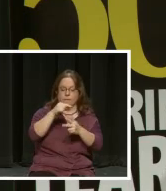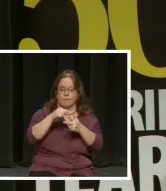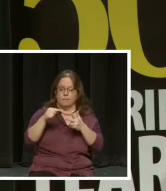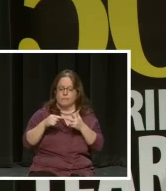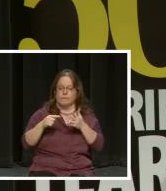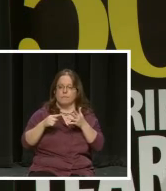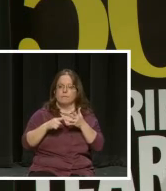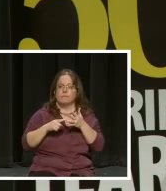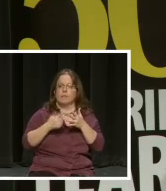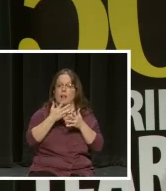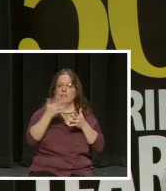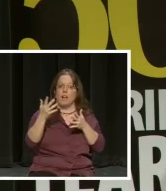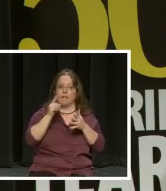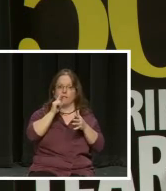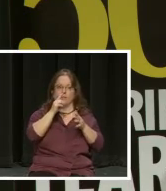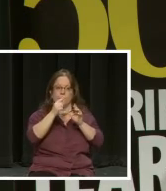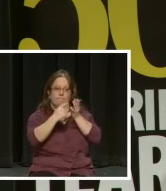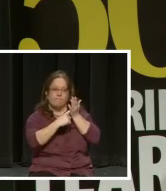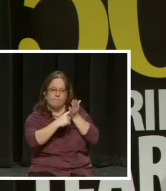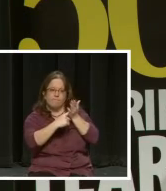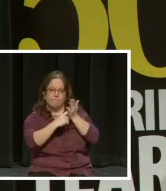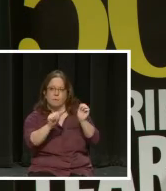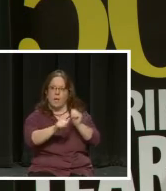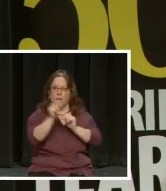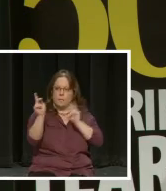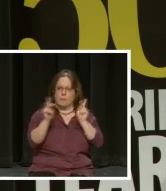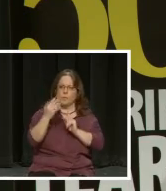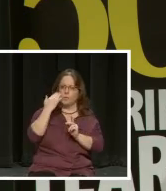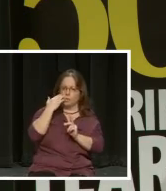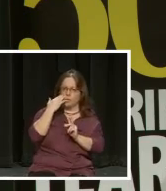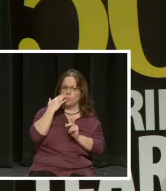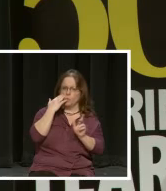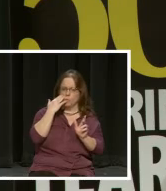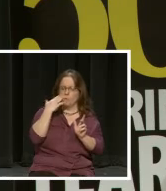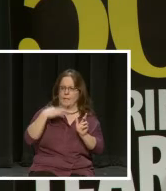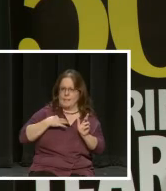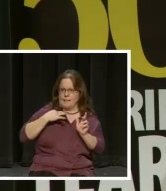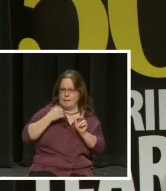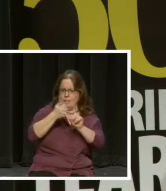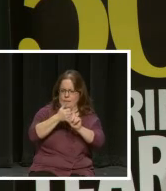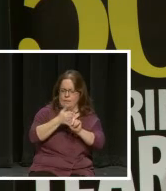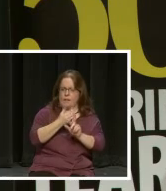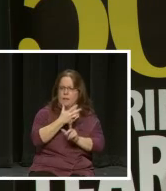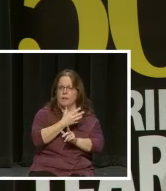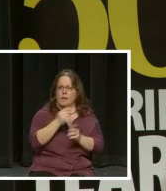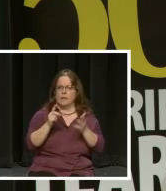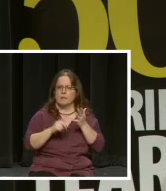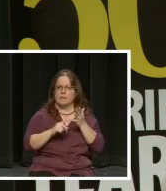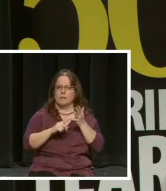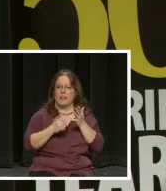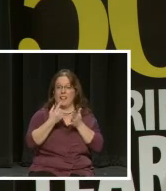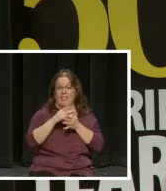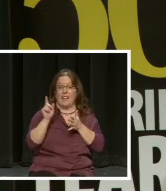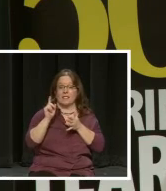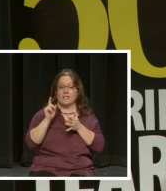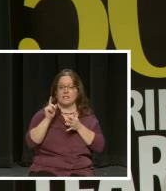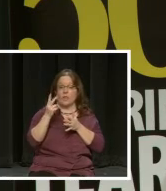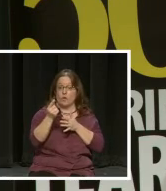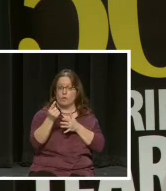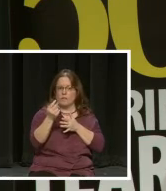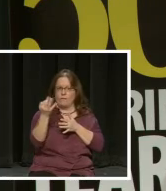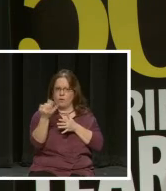Did a lot of conferring with other individuals who knew the candidates. And last Thursday and Friday,